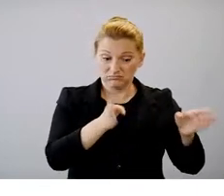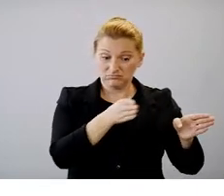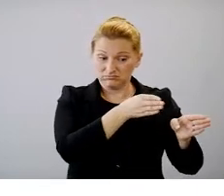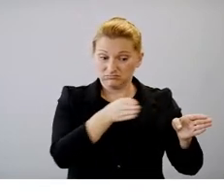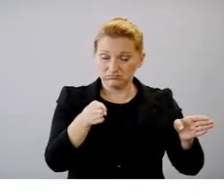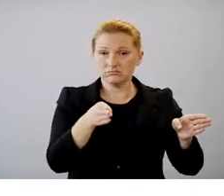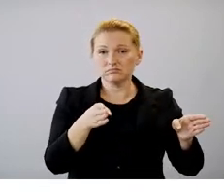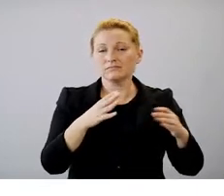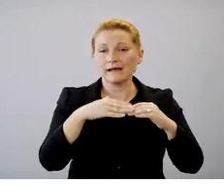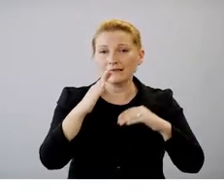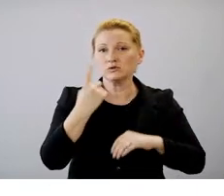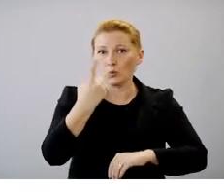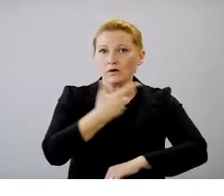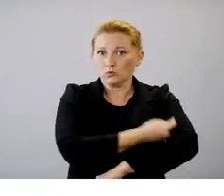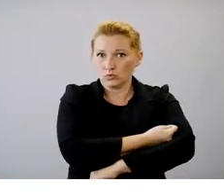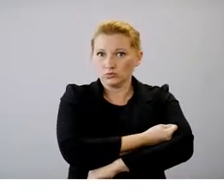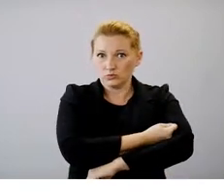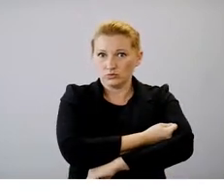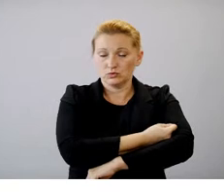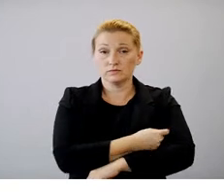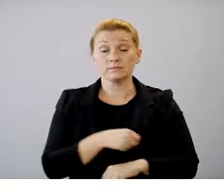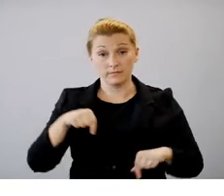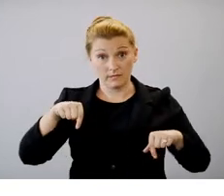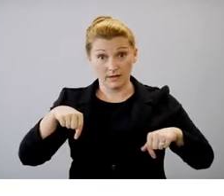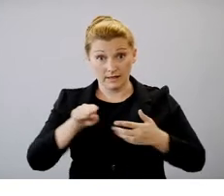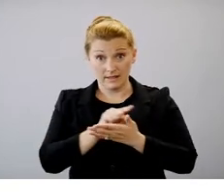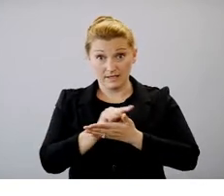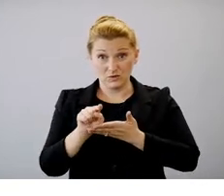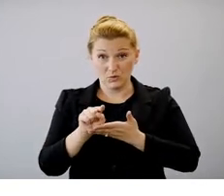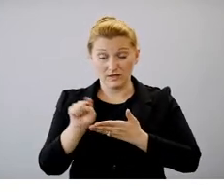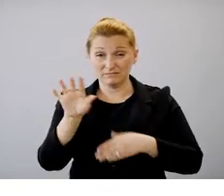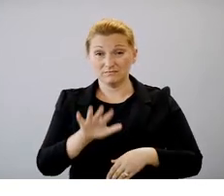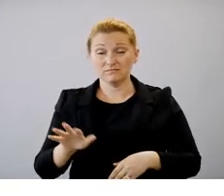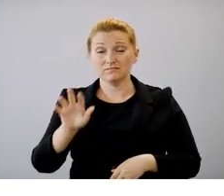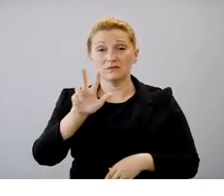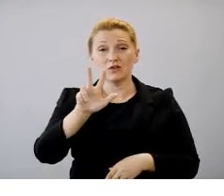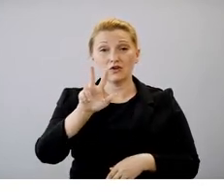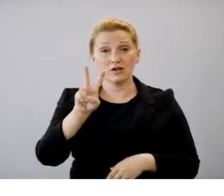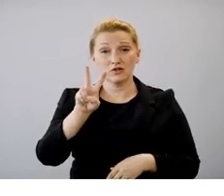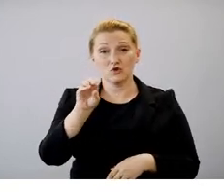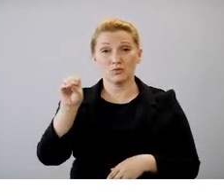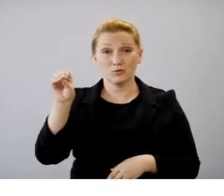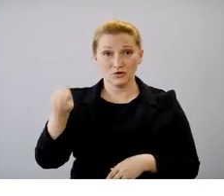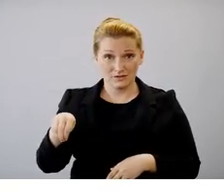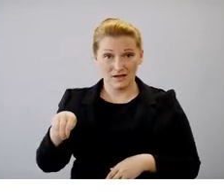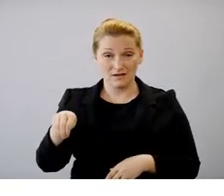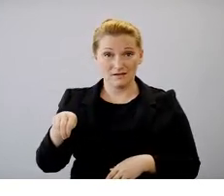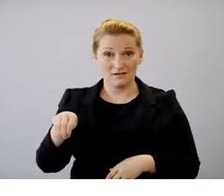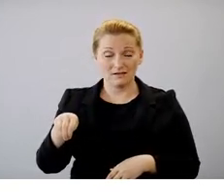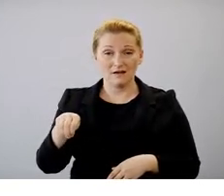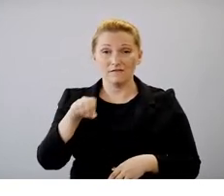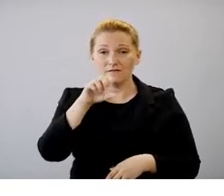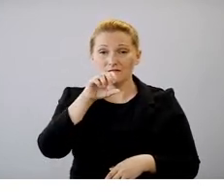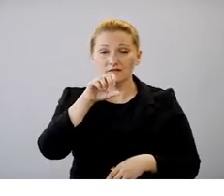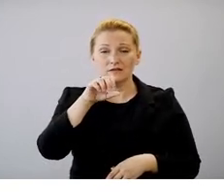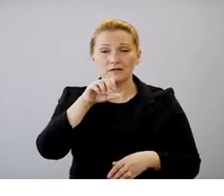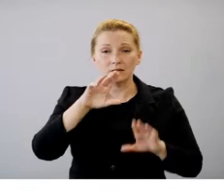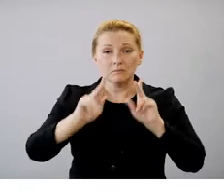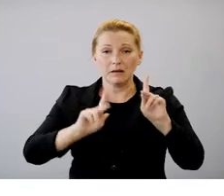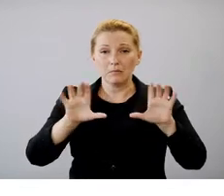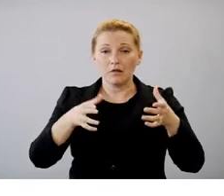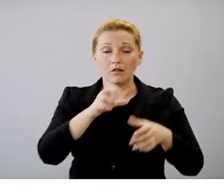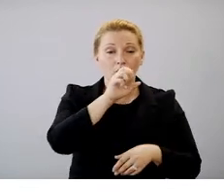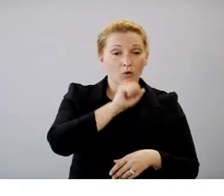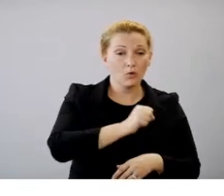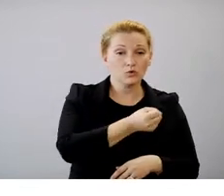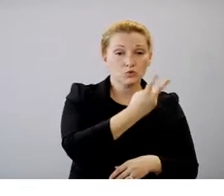least one dose. As of this week, nearly 32 percent of 12 to 17 year olds have been vaccinated with